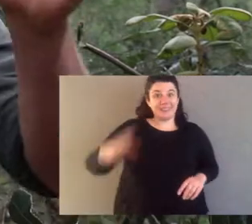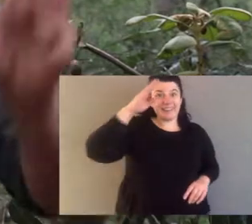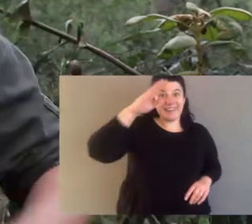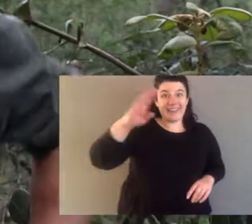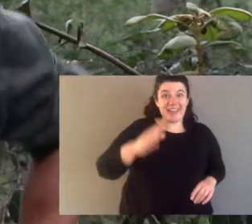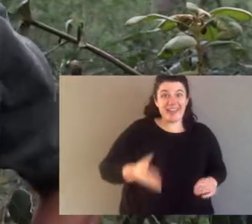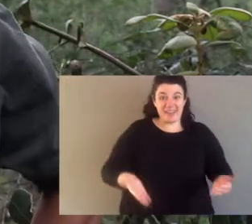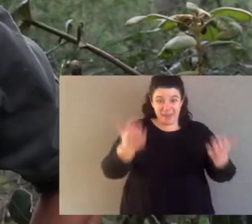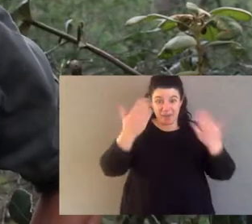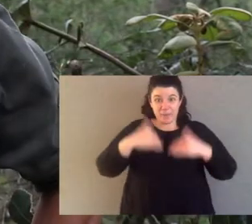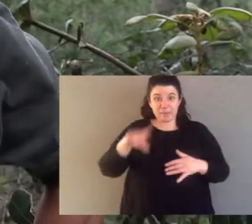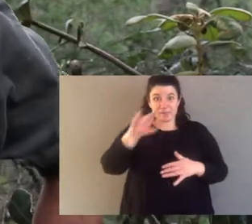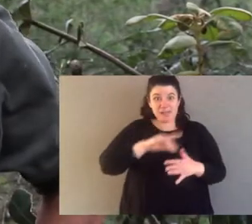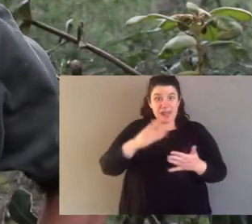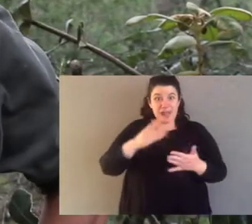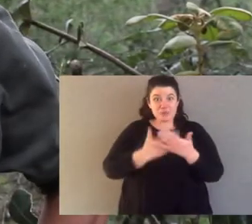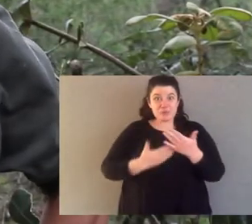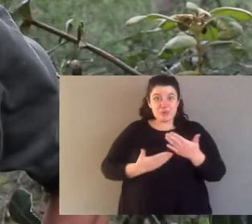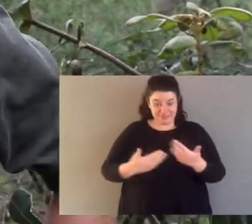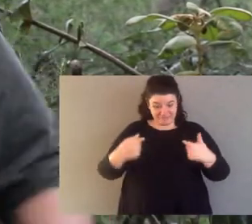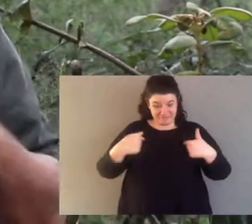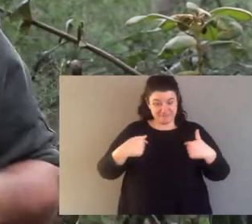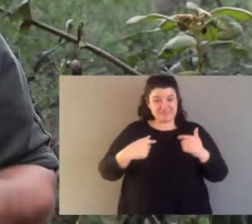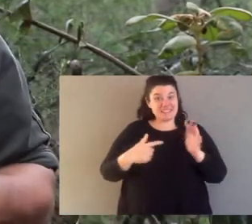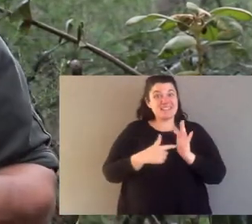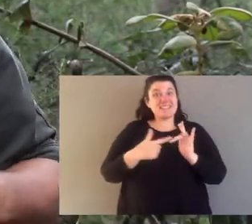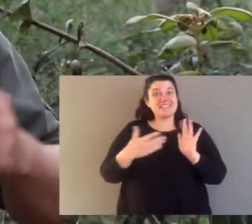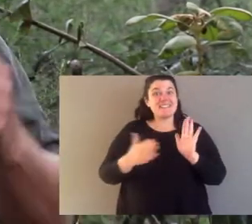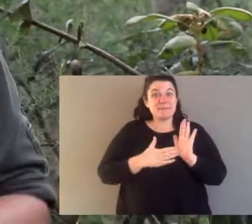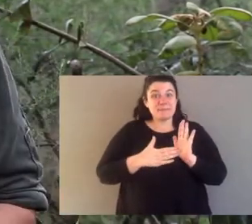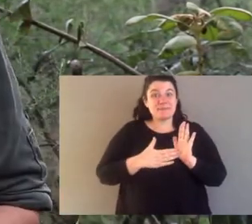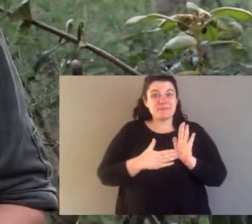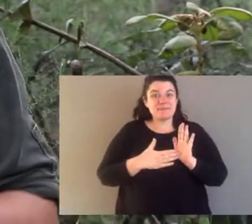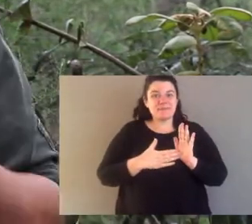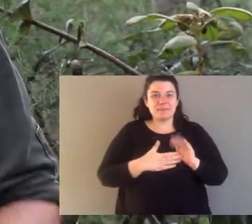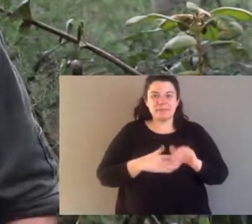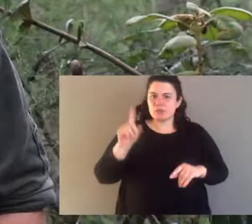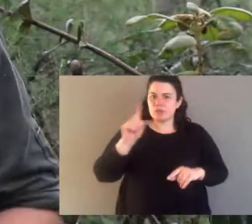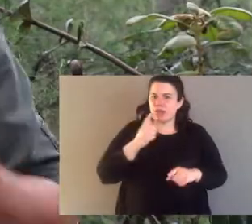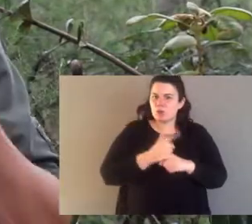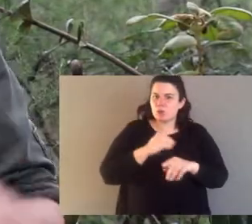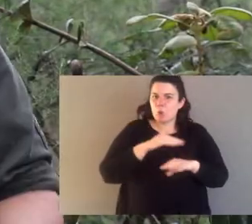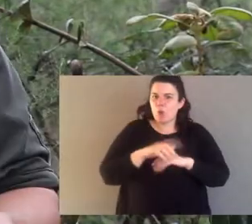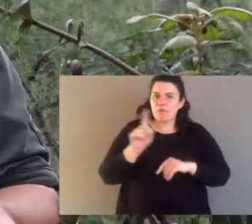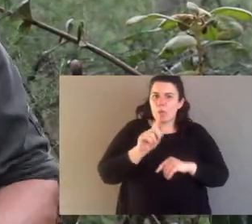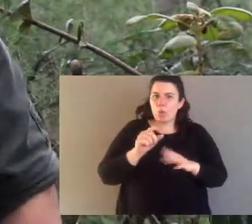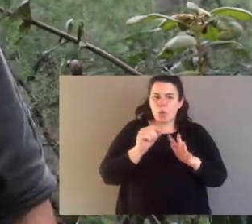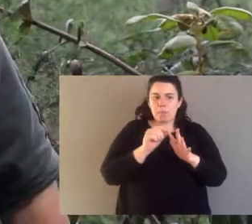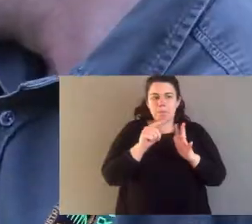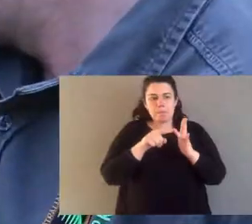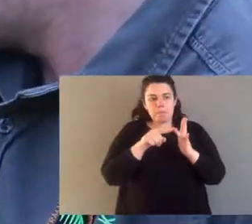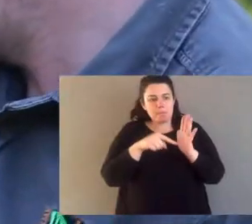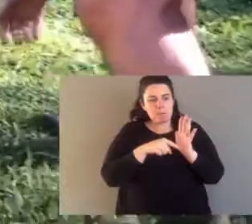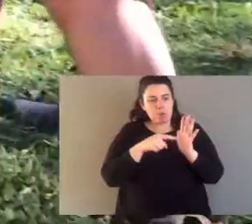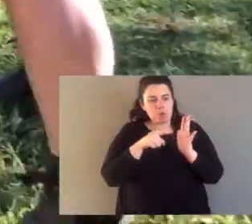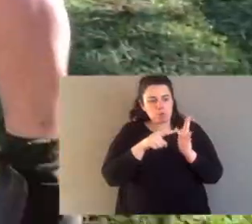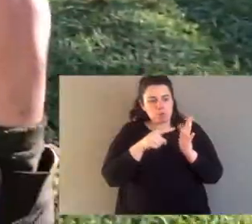G'day! Welcome to Animal Tales with Tim Faulkner. That's me, and today I'm talking about potteroos.